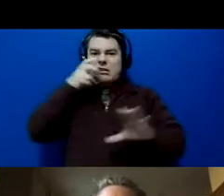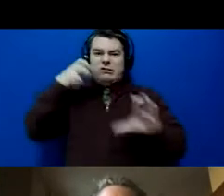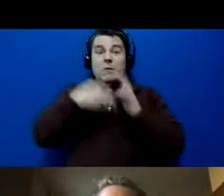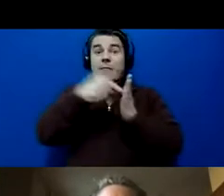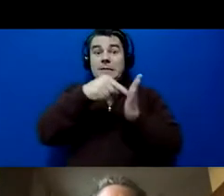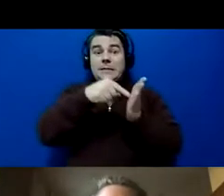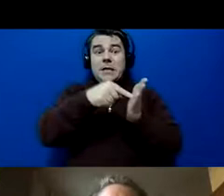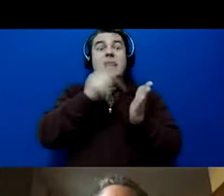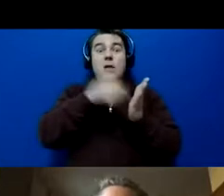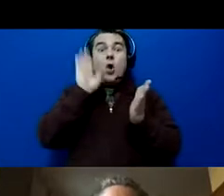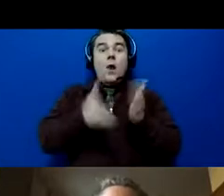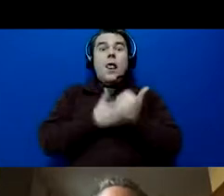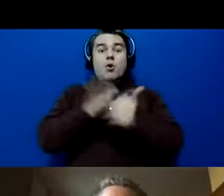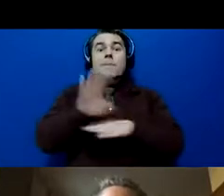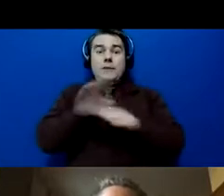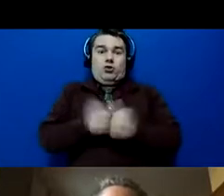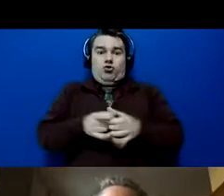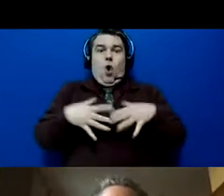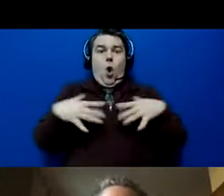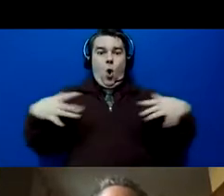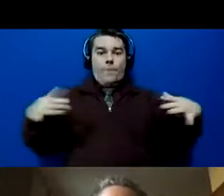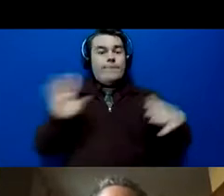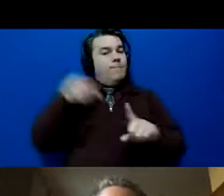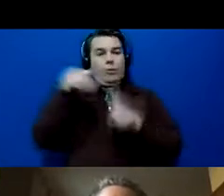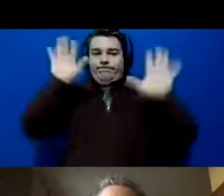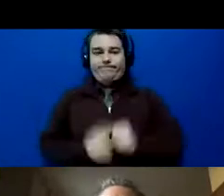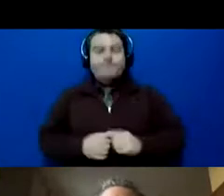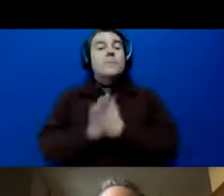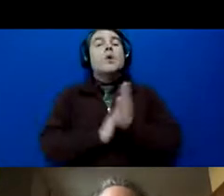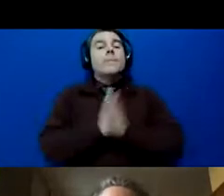will grow your business. So that's my whole point. All right.